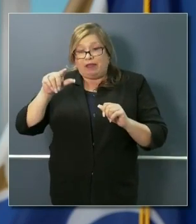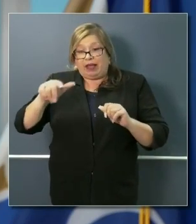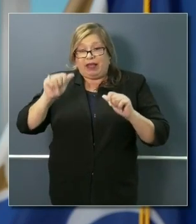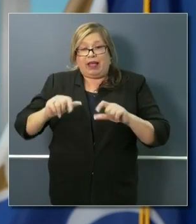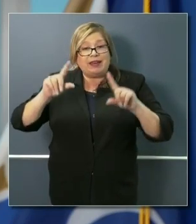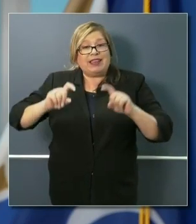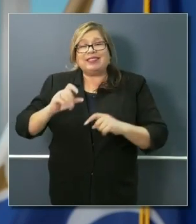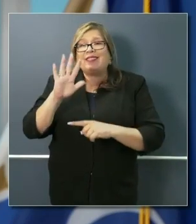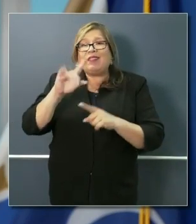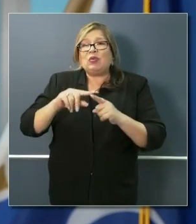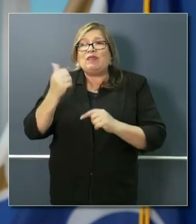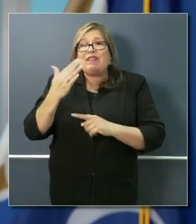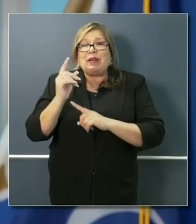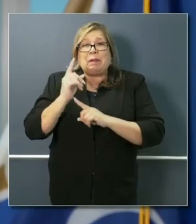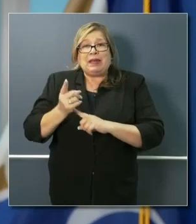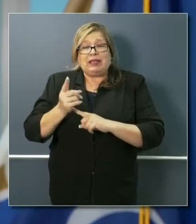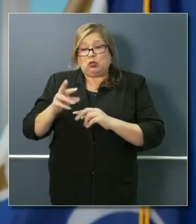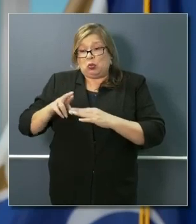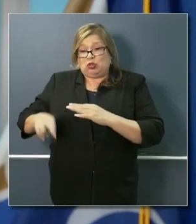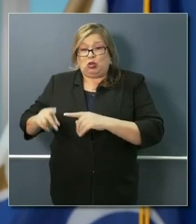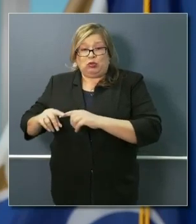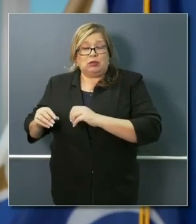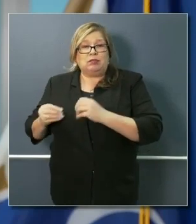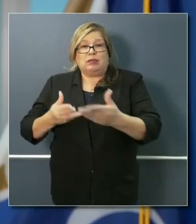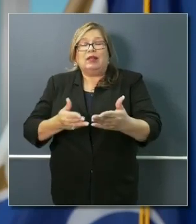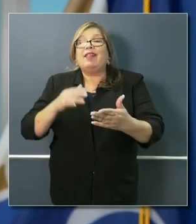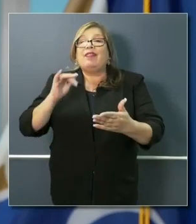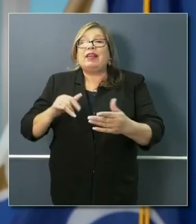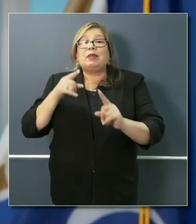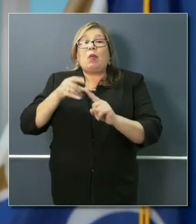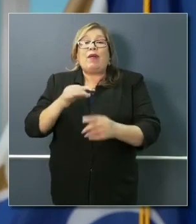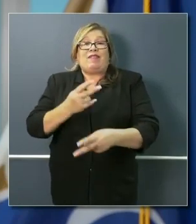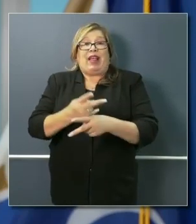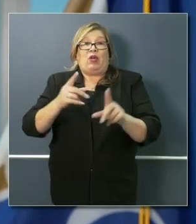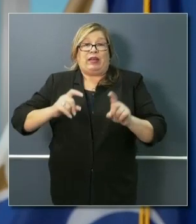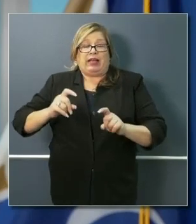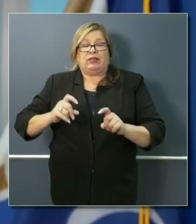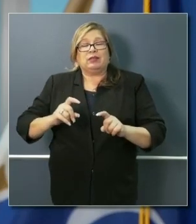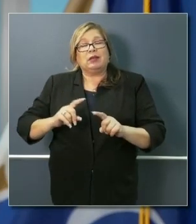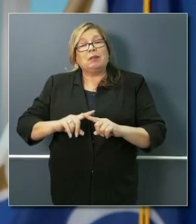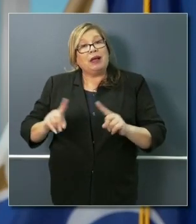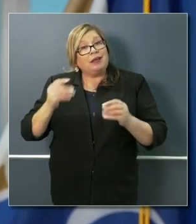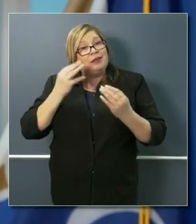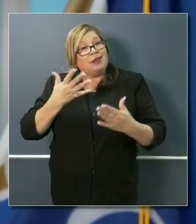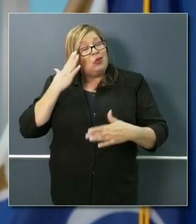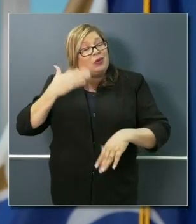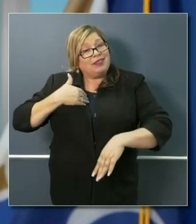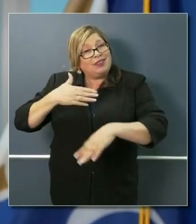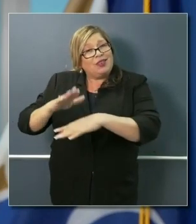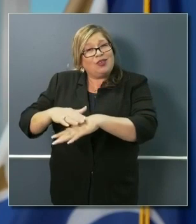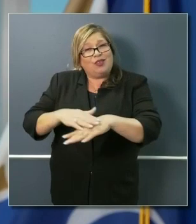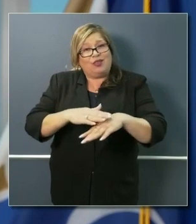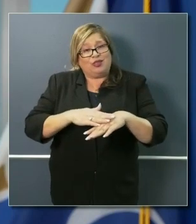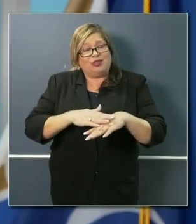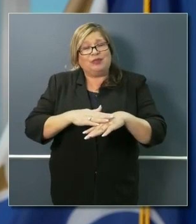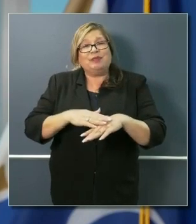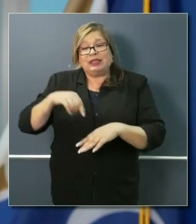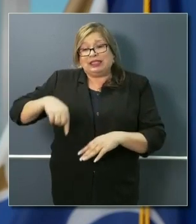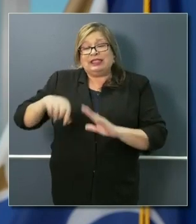to 15 minutes to get back results. Those are point-of-care tests. But I want to caution people. The state of California